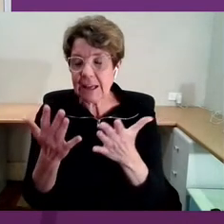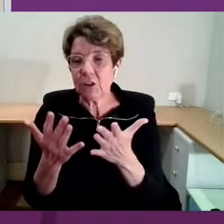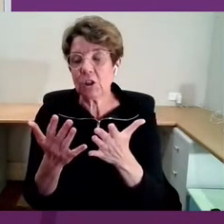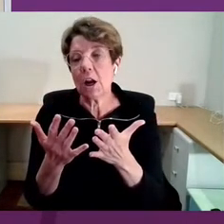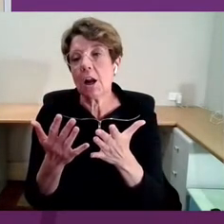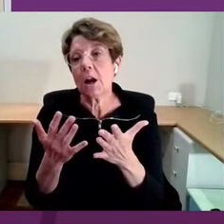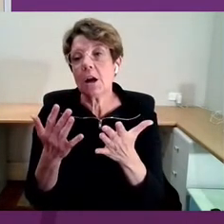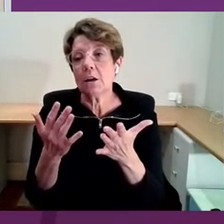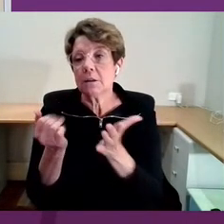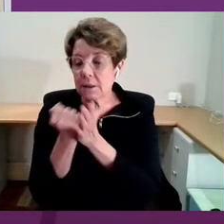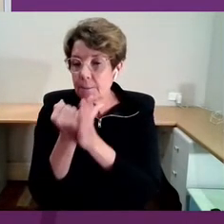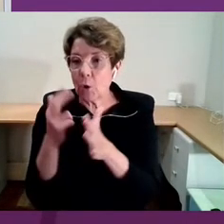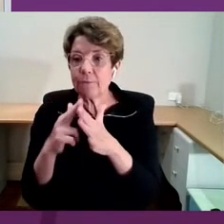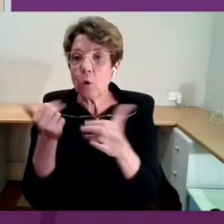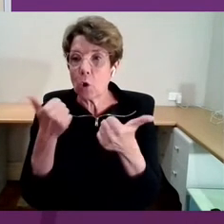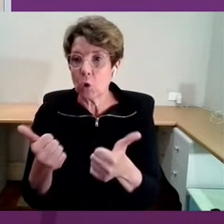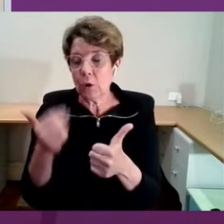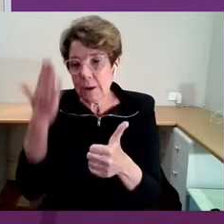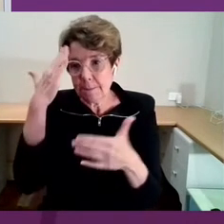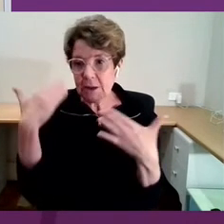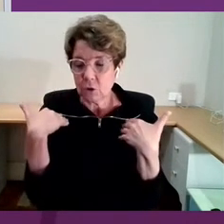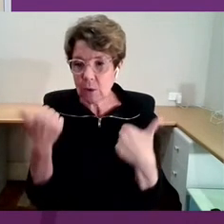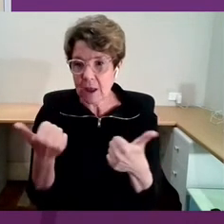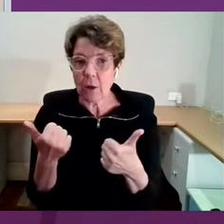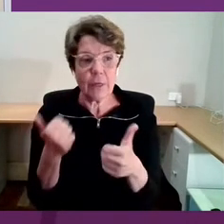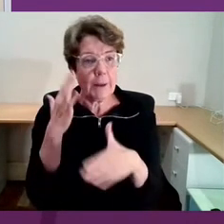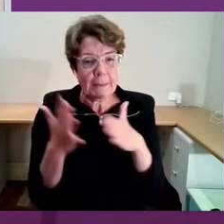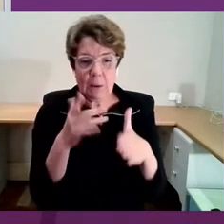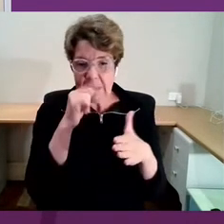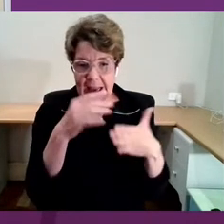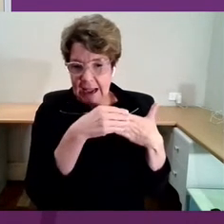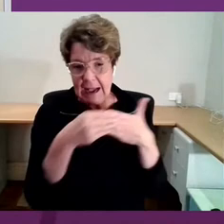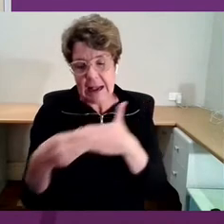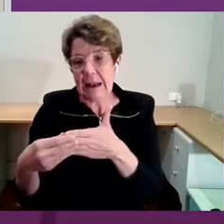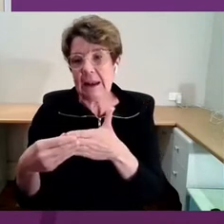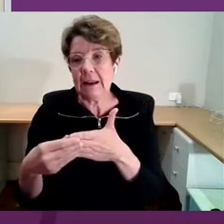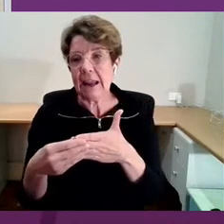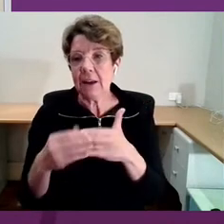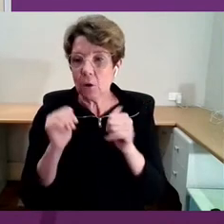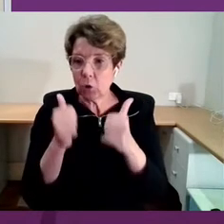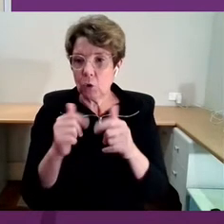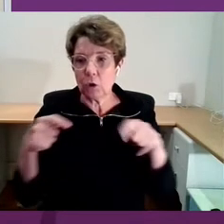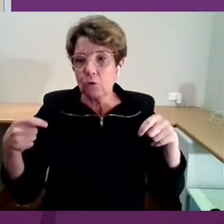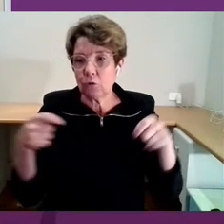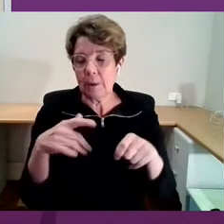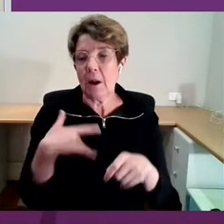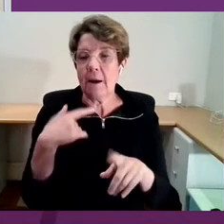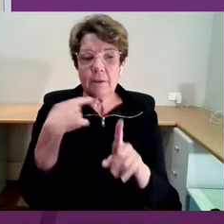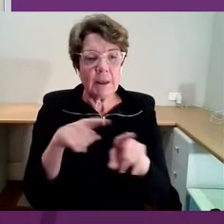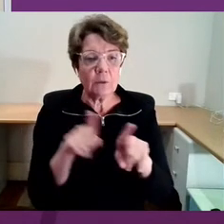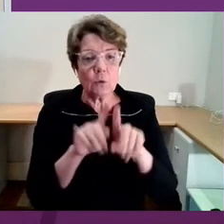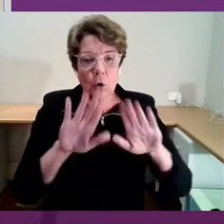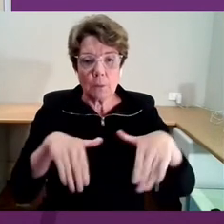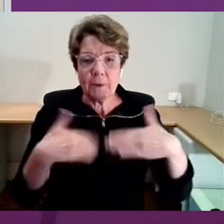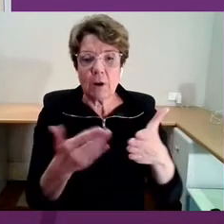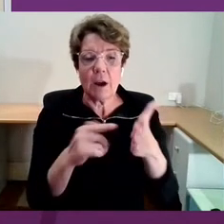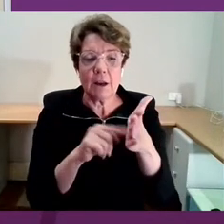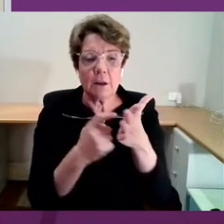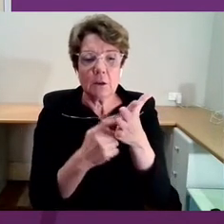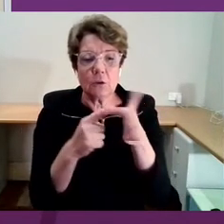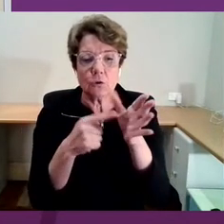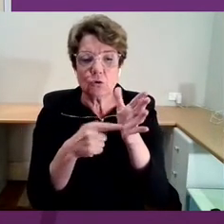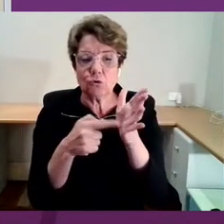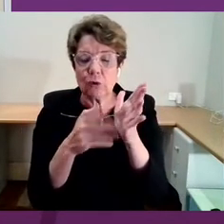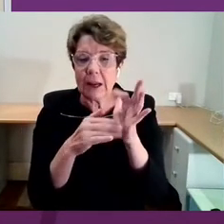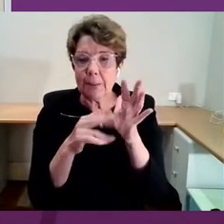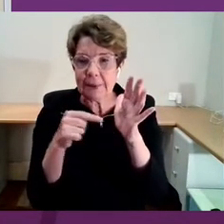help us lead contributing lives, as well as providing treatment options that work as well. That's great. That's